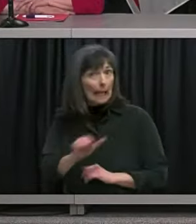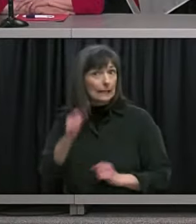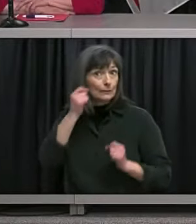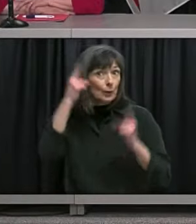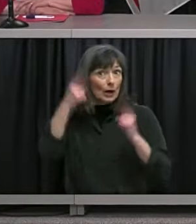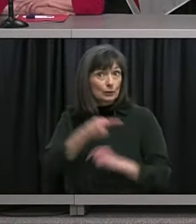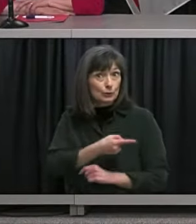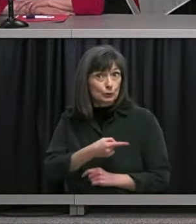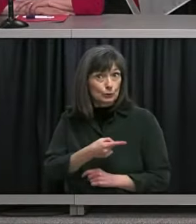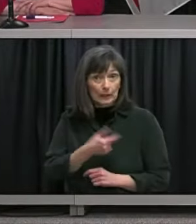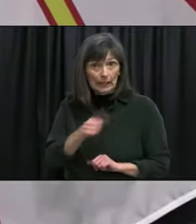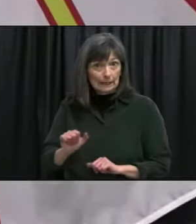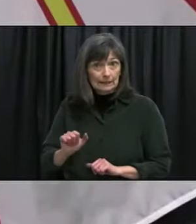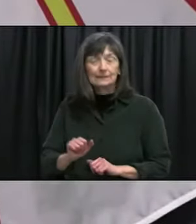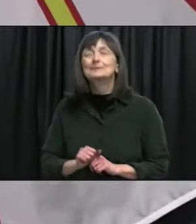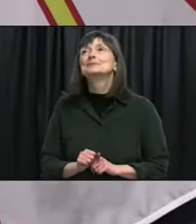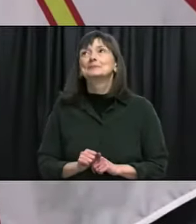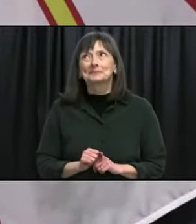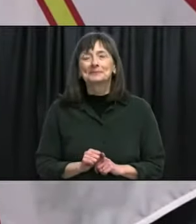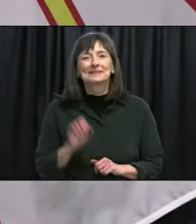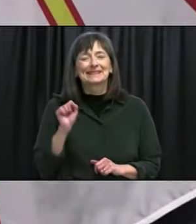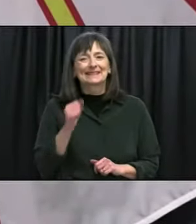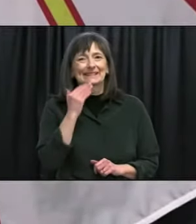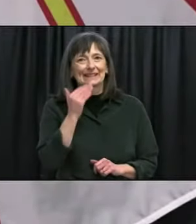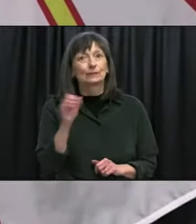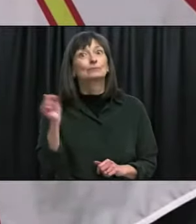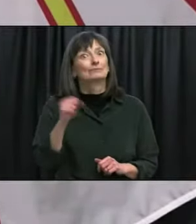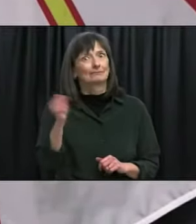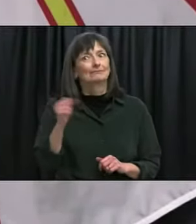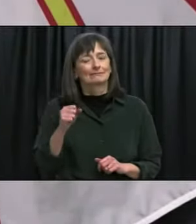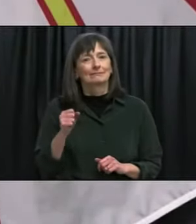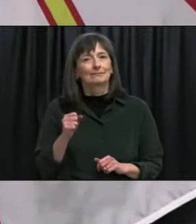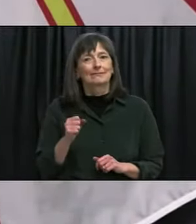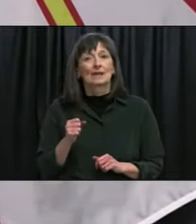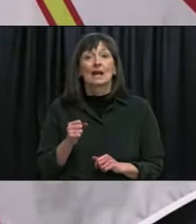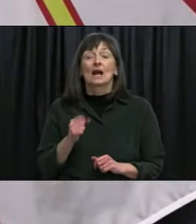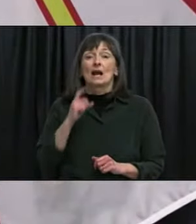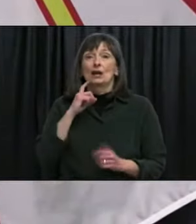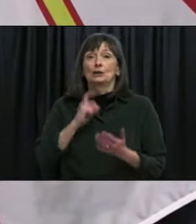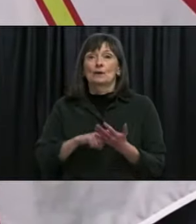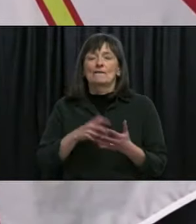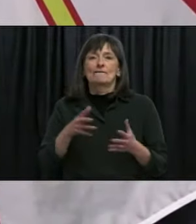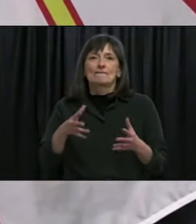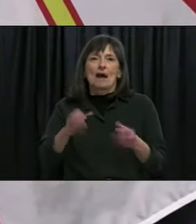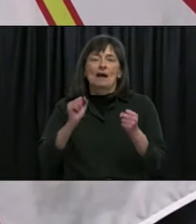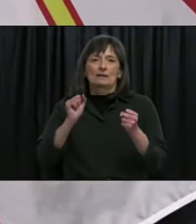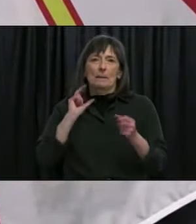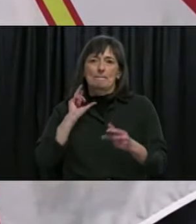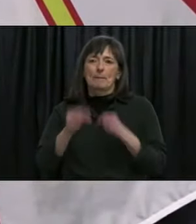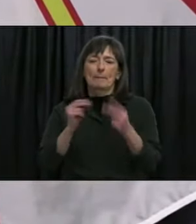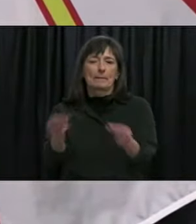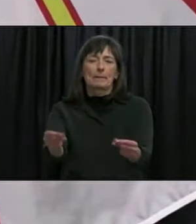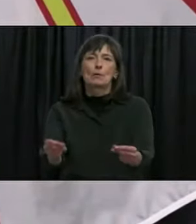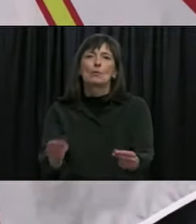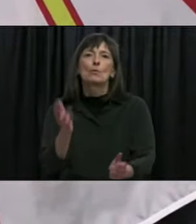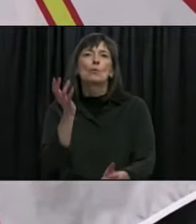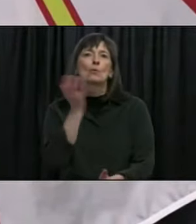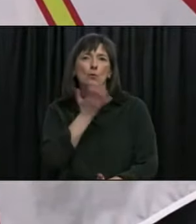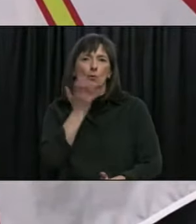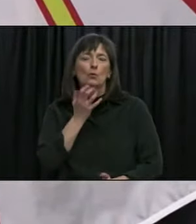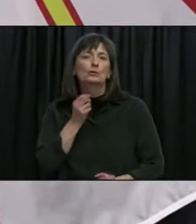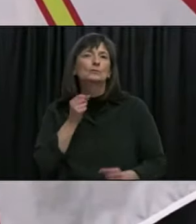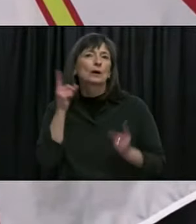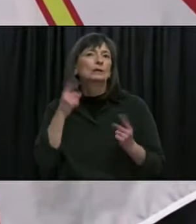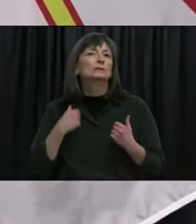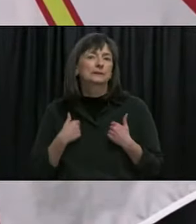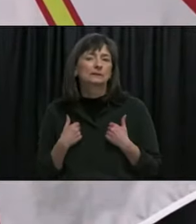Yes thanks Sarah for that question yes absolutely how quick the spread was and the fact